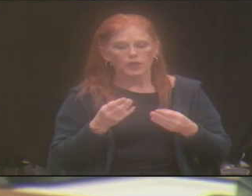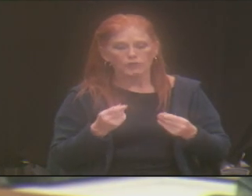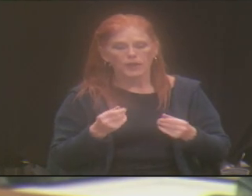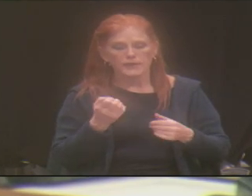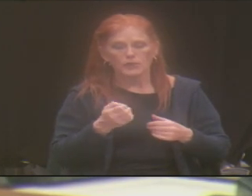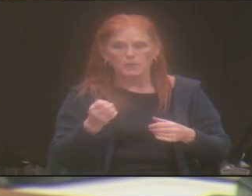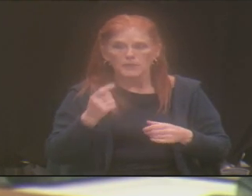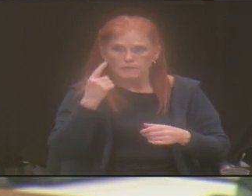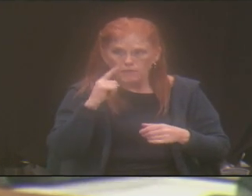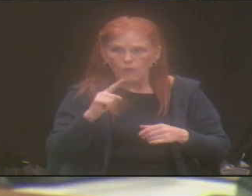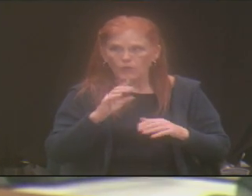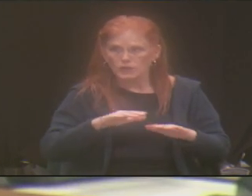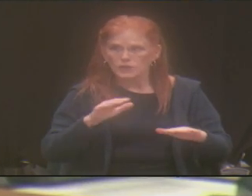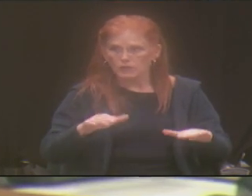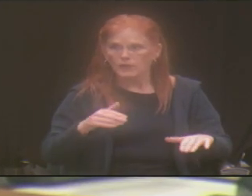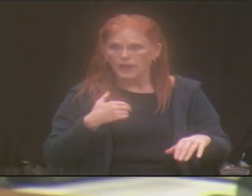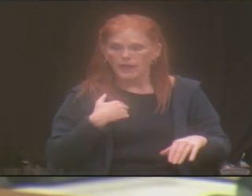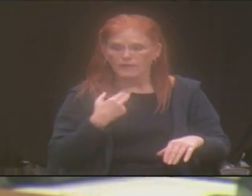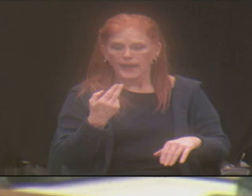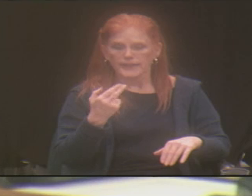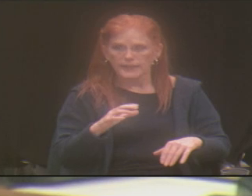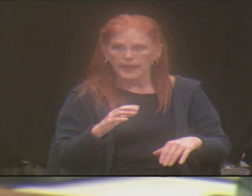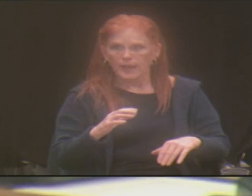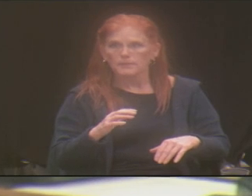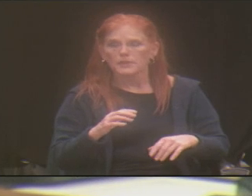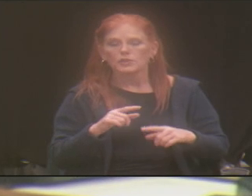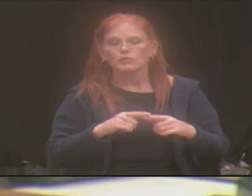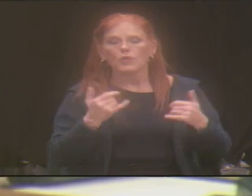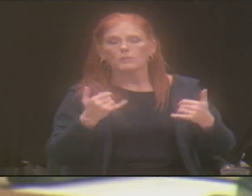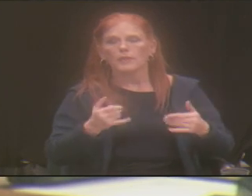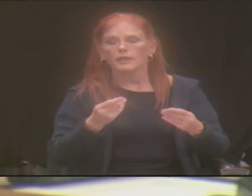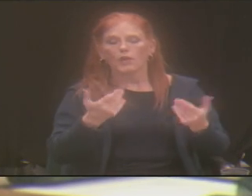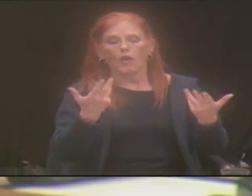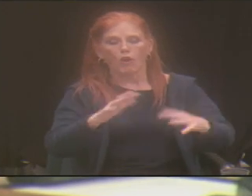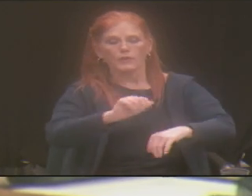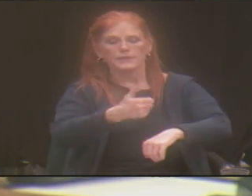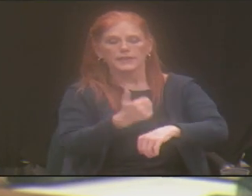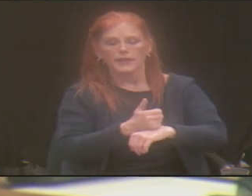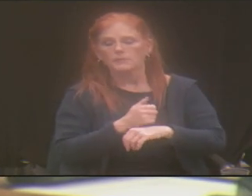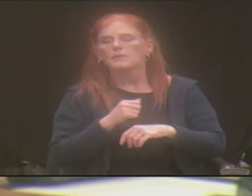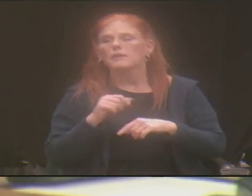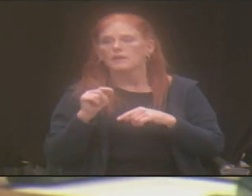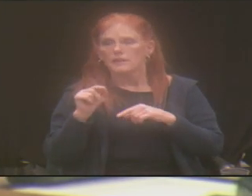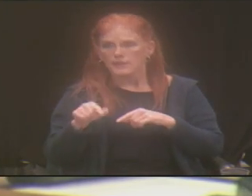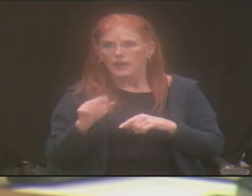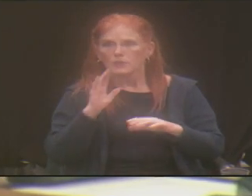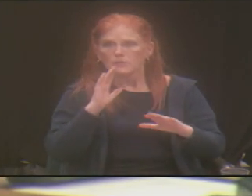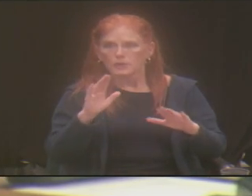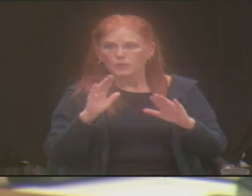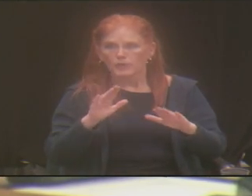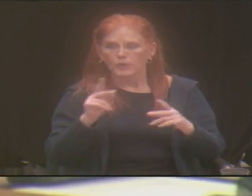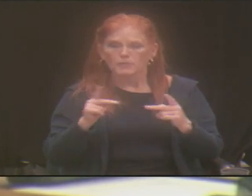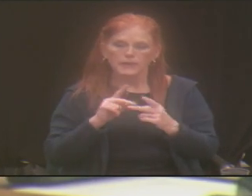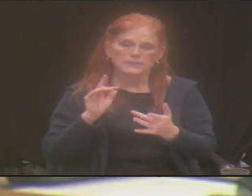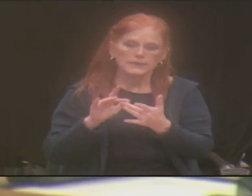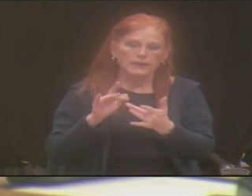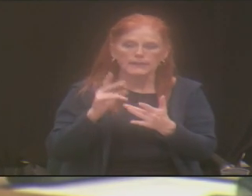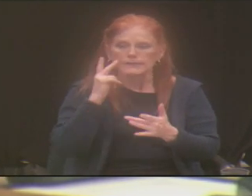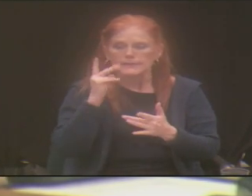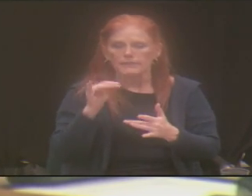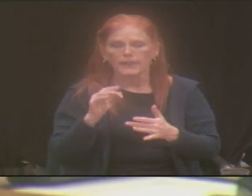handicapped children into an existing playground, they would be an absolute wonderful foundation to reach out to.